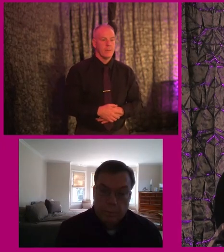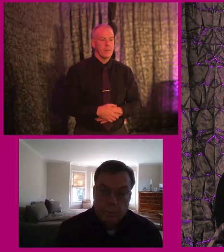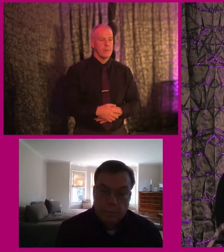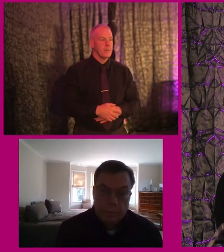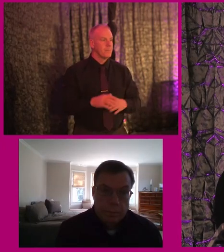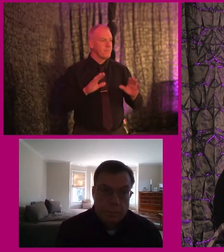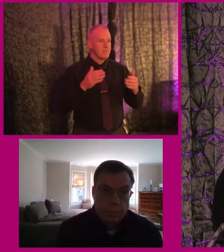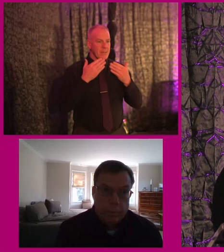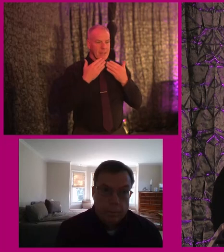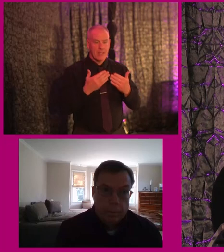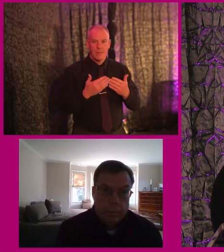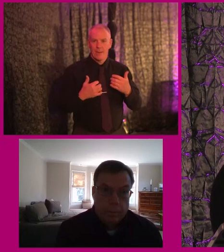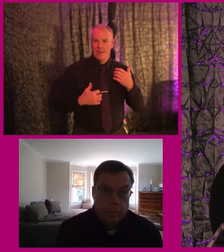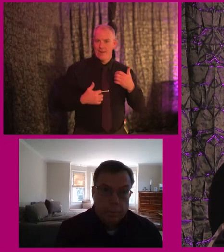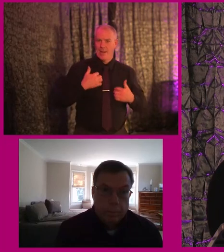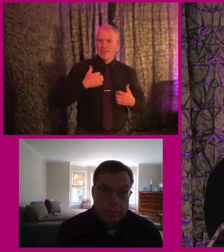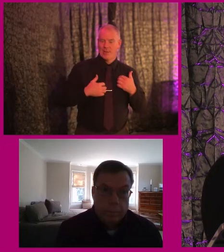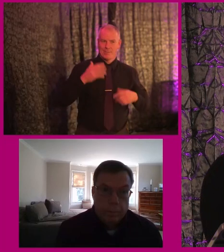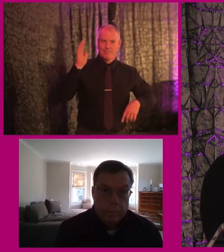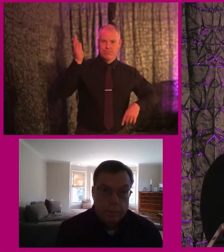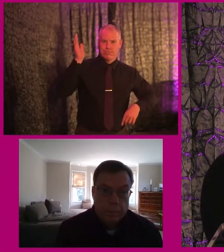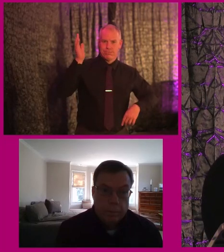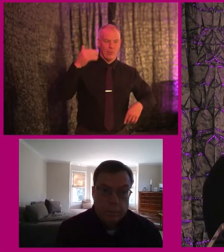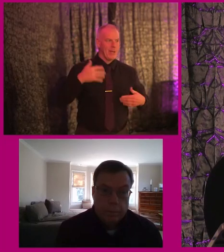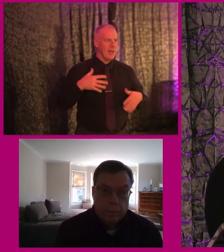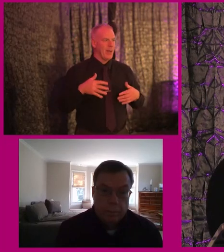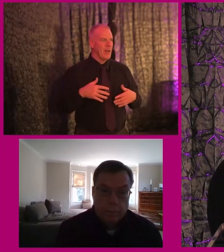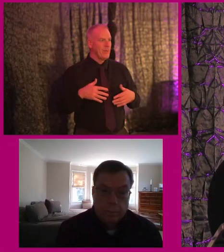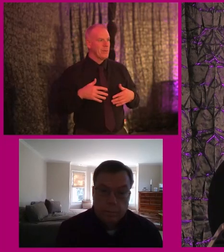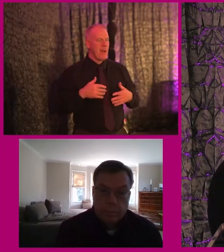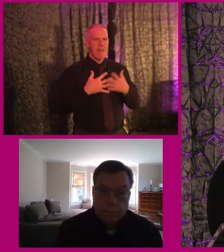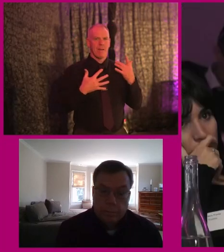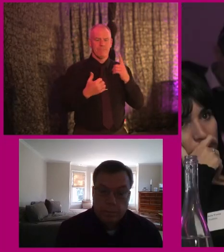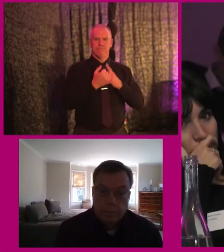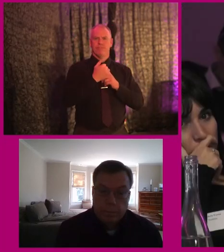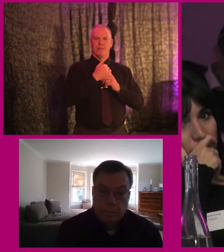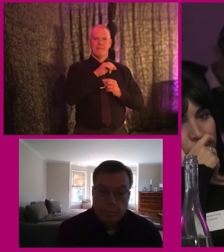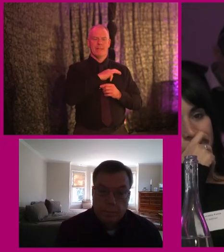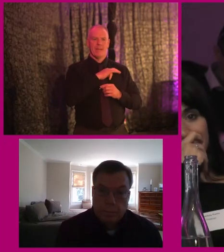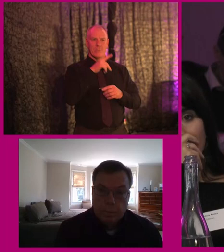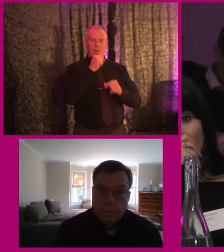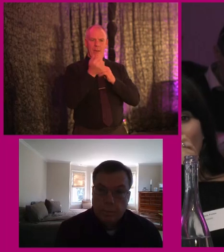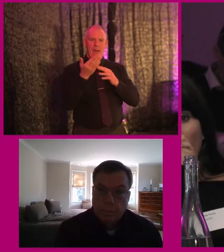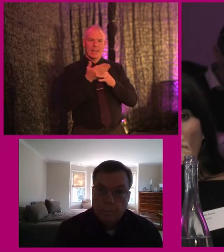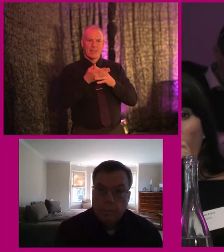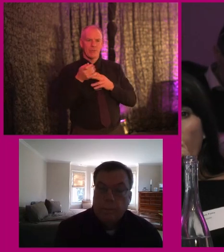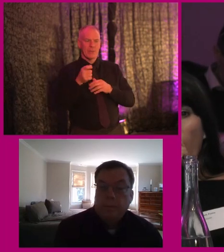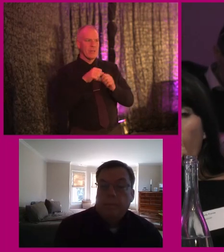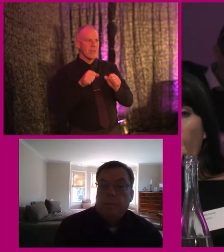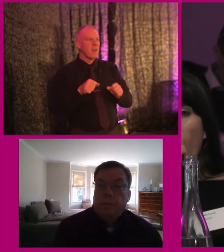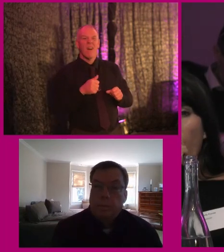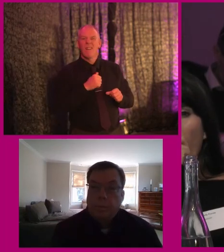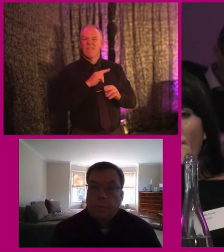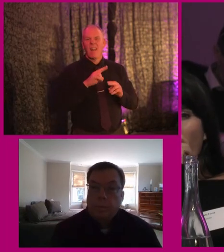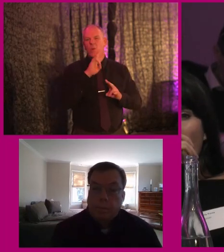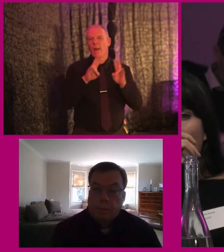Hi guys. Thanks. That was a really, really interesting, uh, presentation and a lot of it strikes home, uh, in terms of the, the access to transport and stuff. I don't really have a question. It's